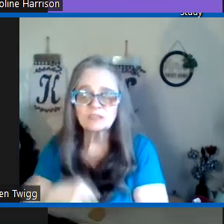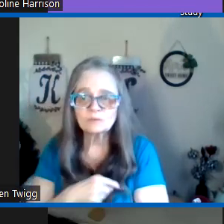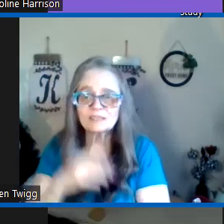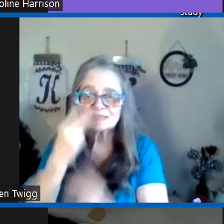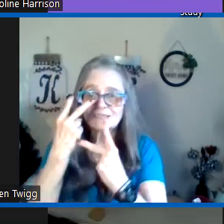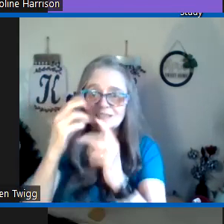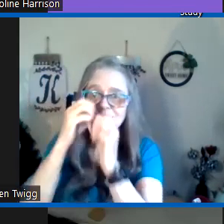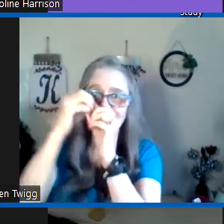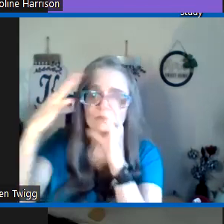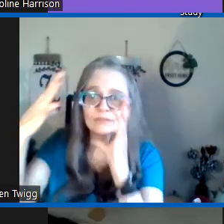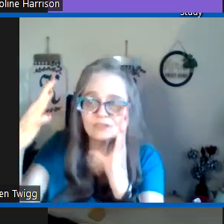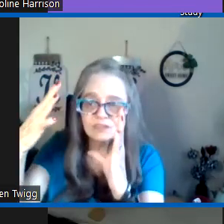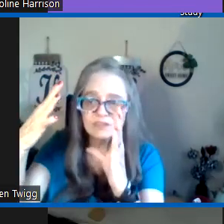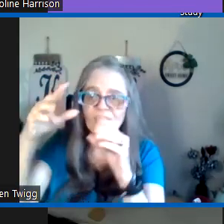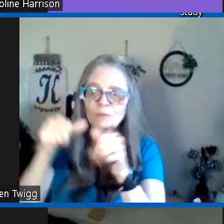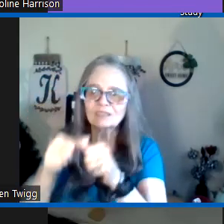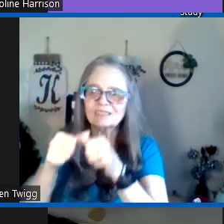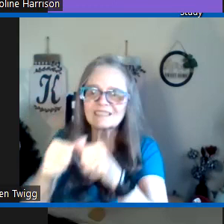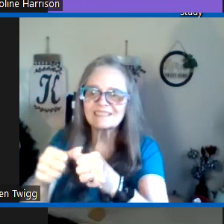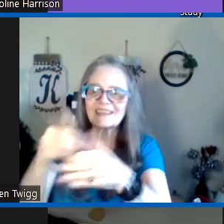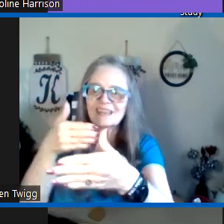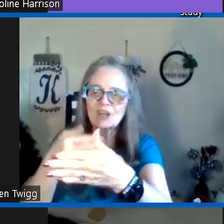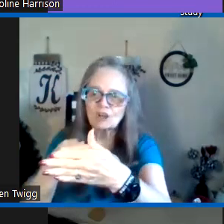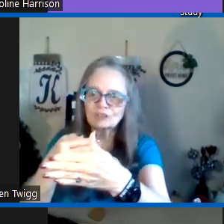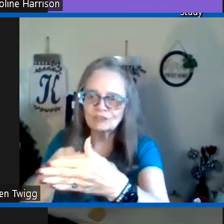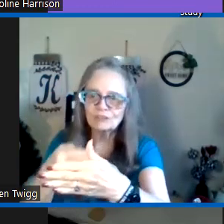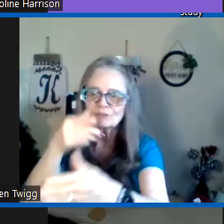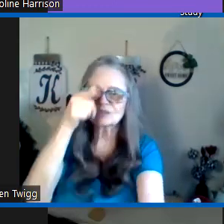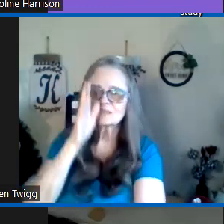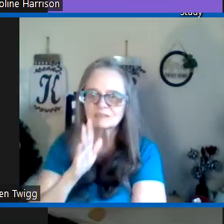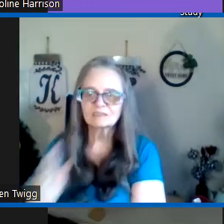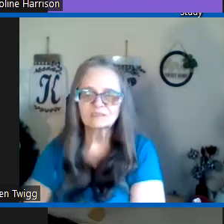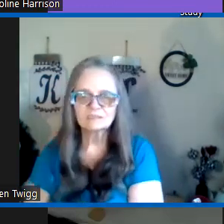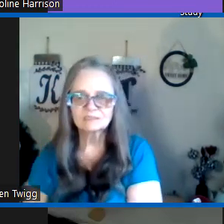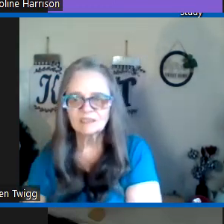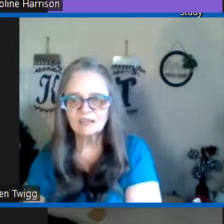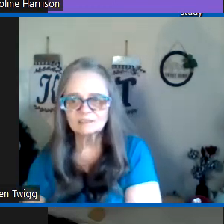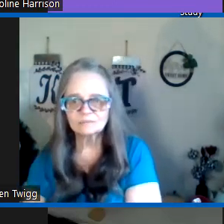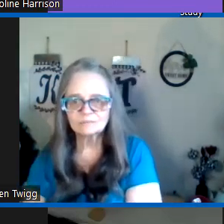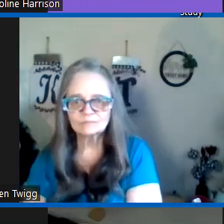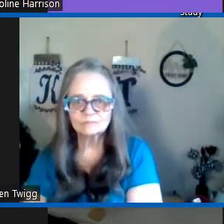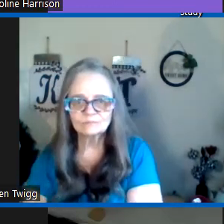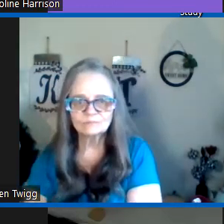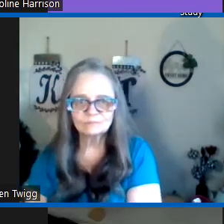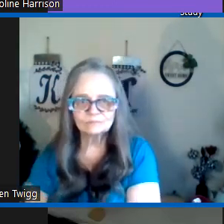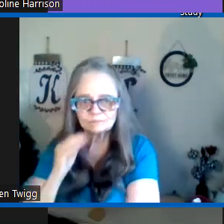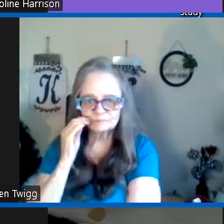God speak to us and see those visions we need to stay close to God